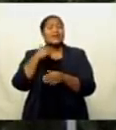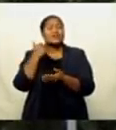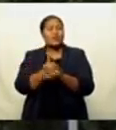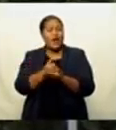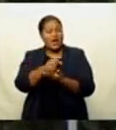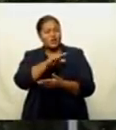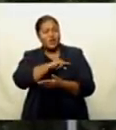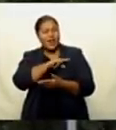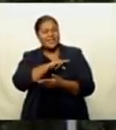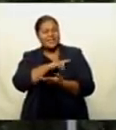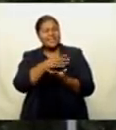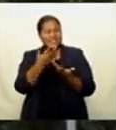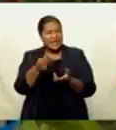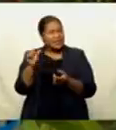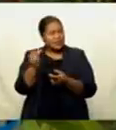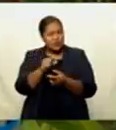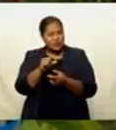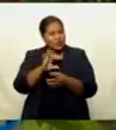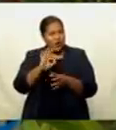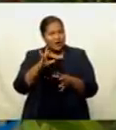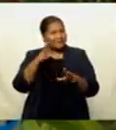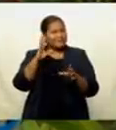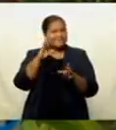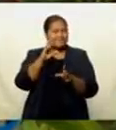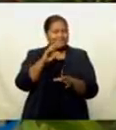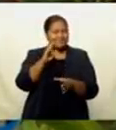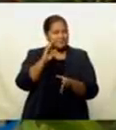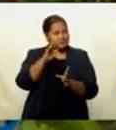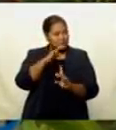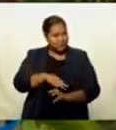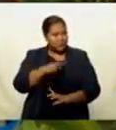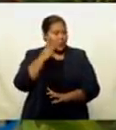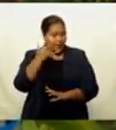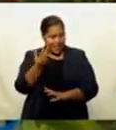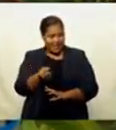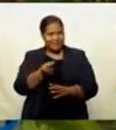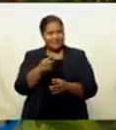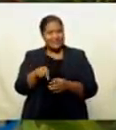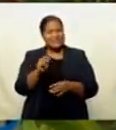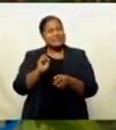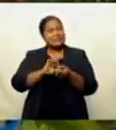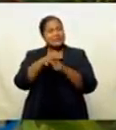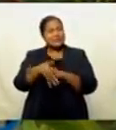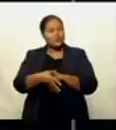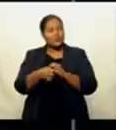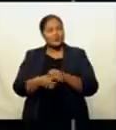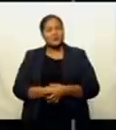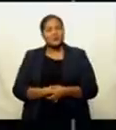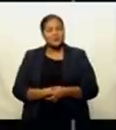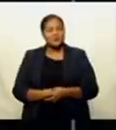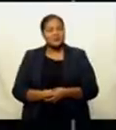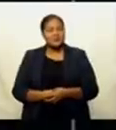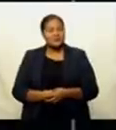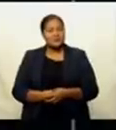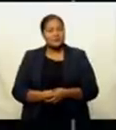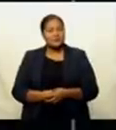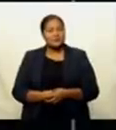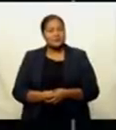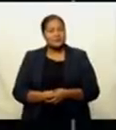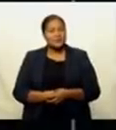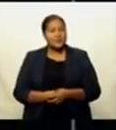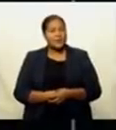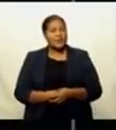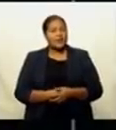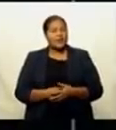is not compromised during this pandemic. Christiana Uluwai, FBC News. About 10